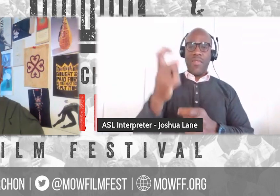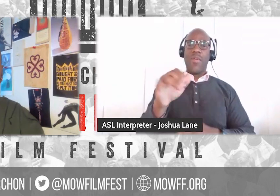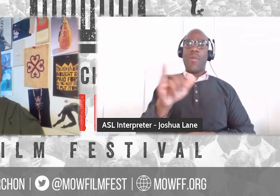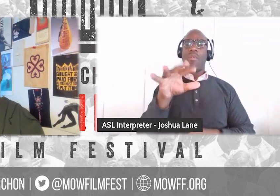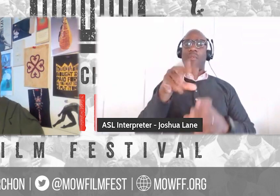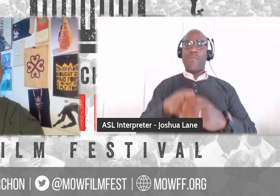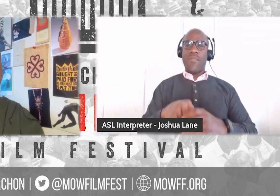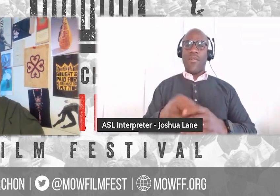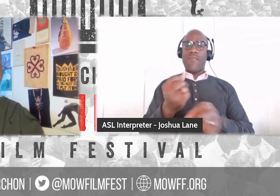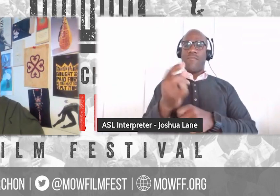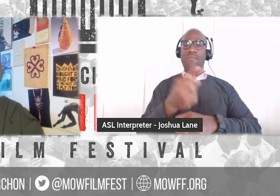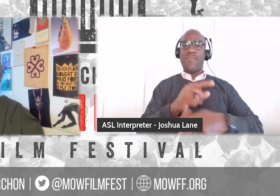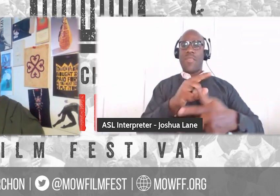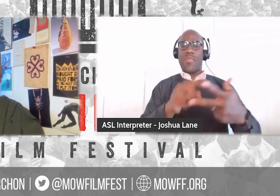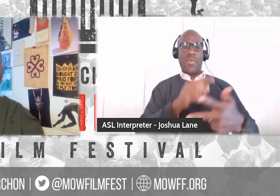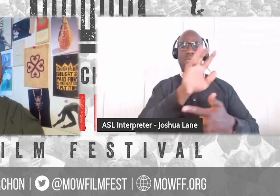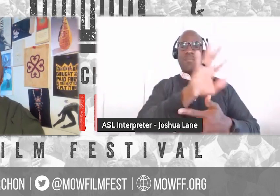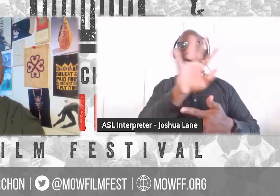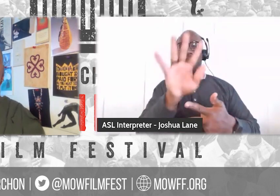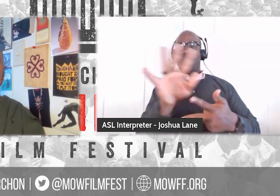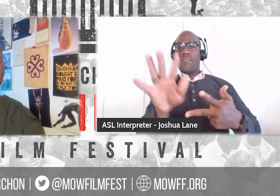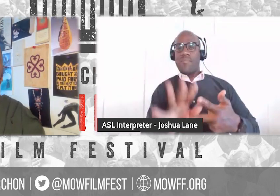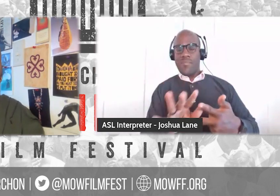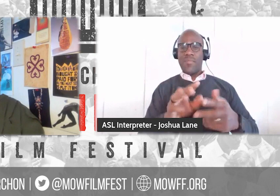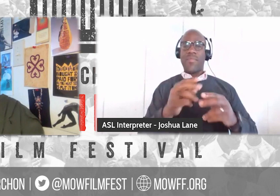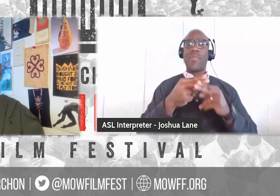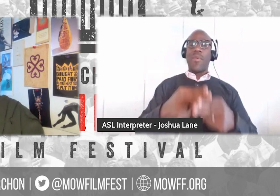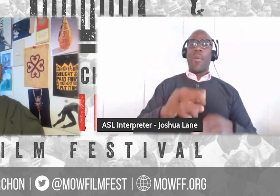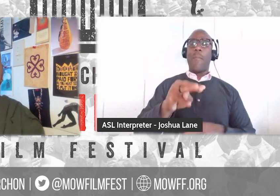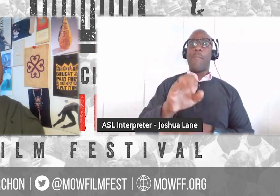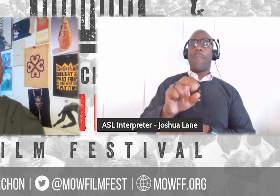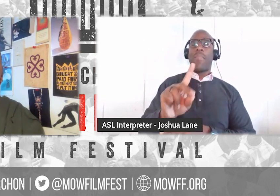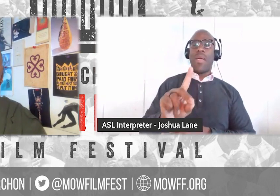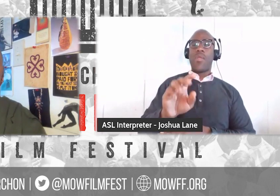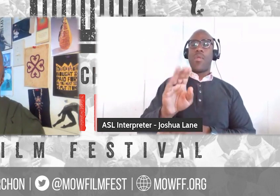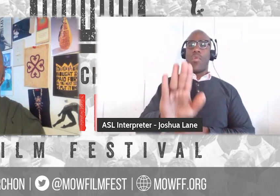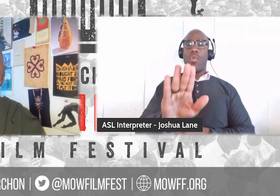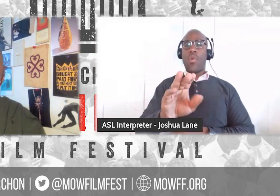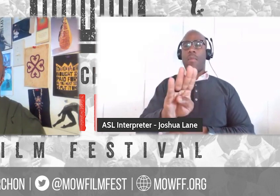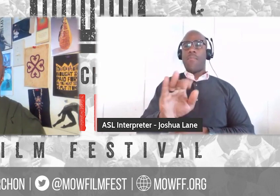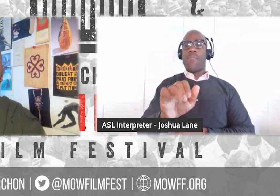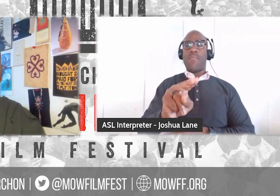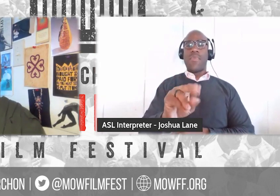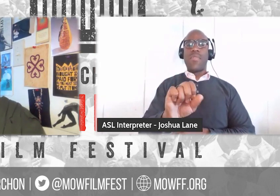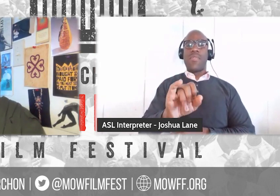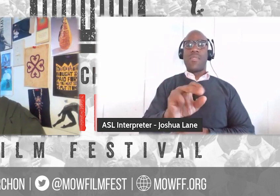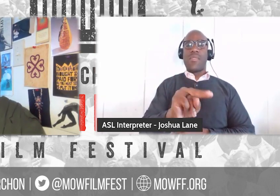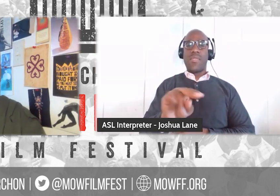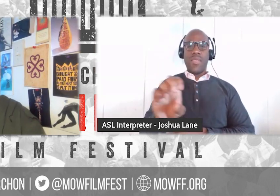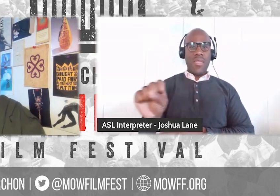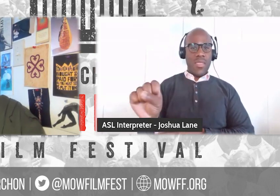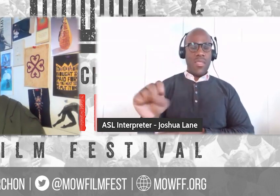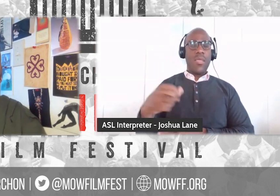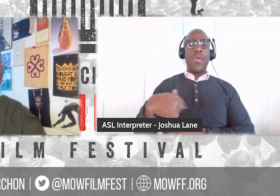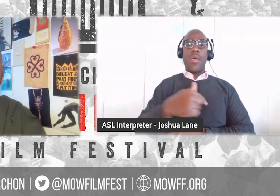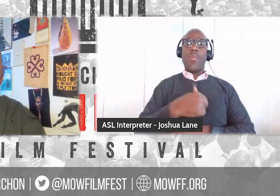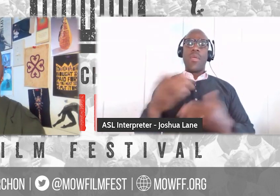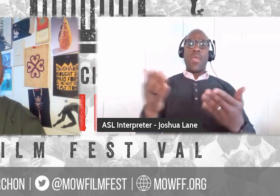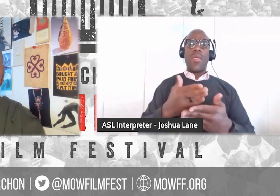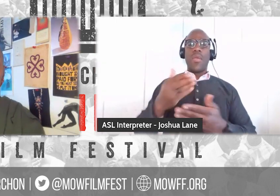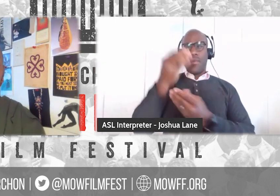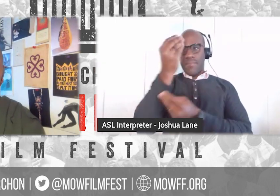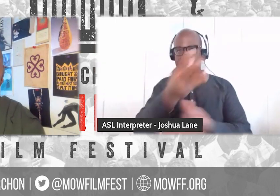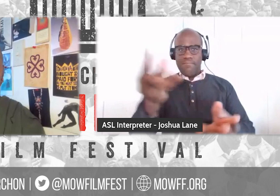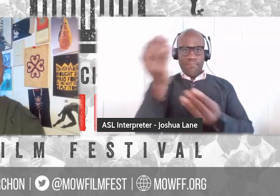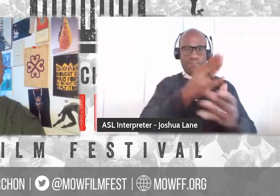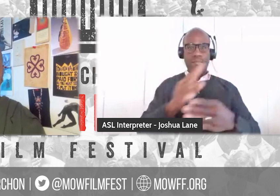Movie Business. We're here to pass on the wisdom of filmed entertainment professionals to those of you who are